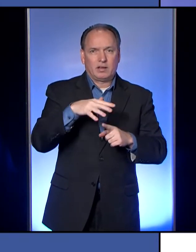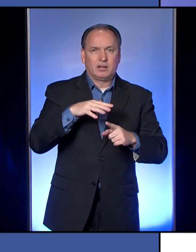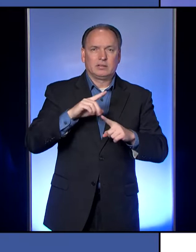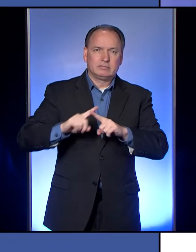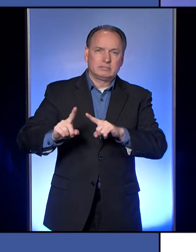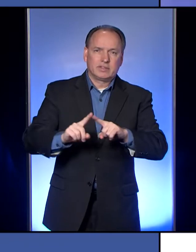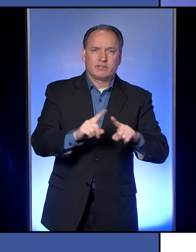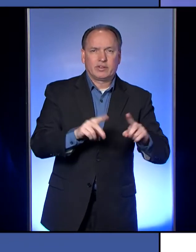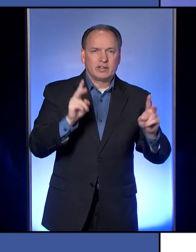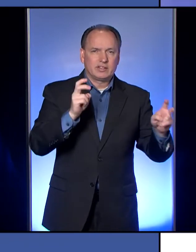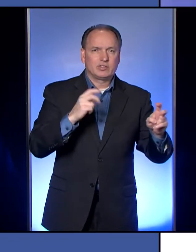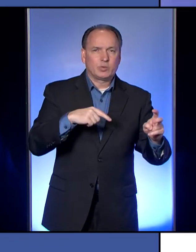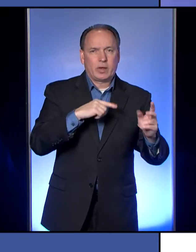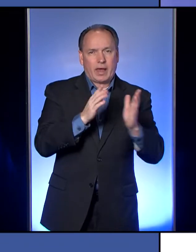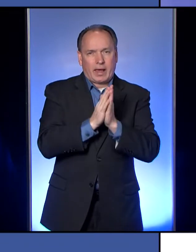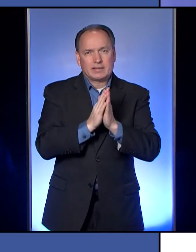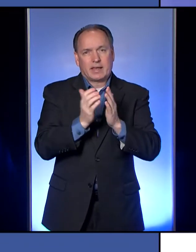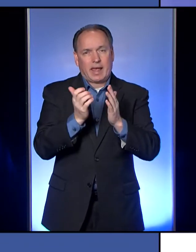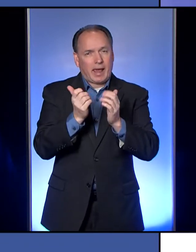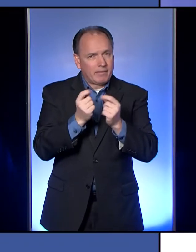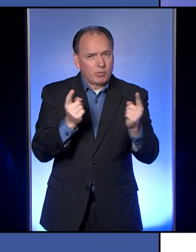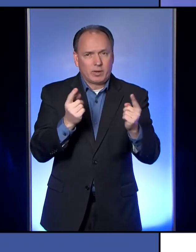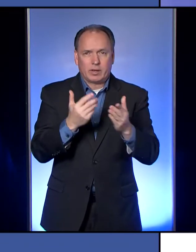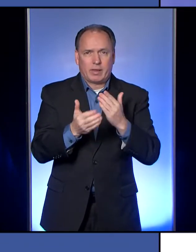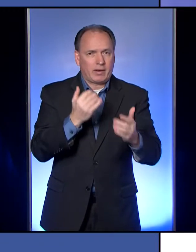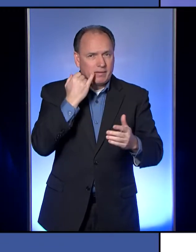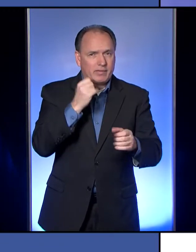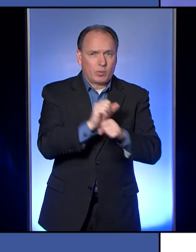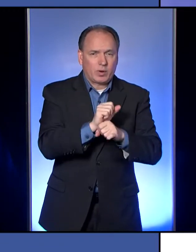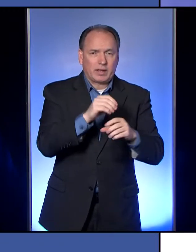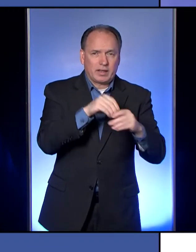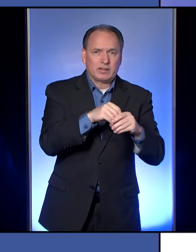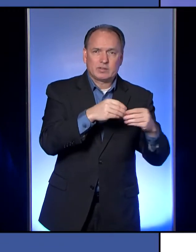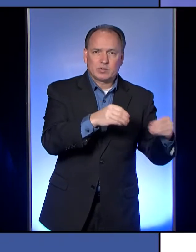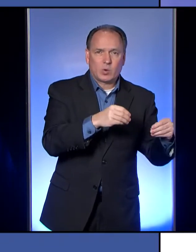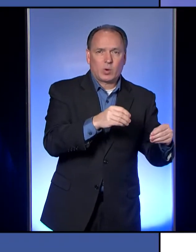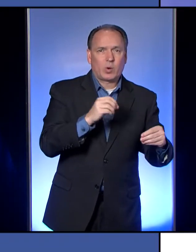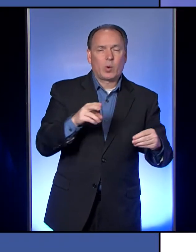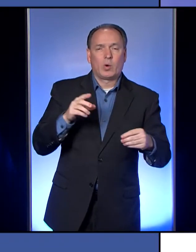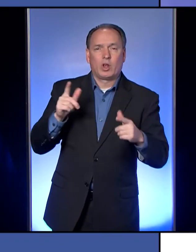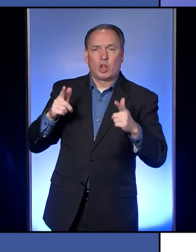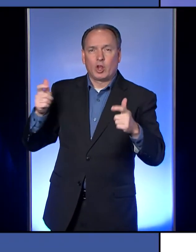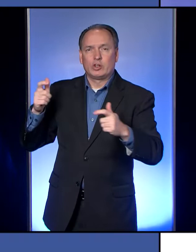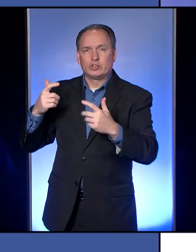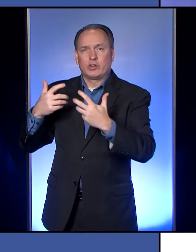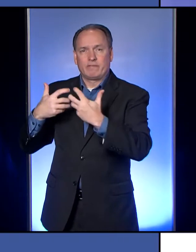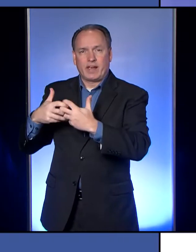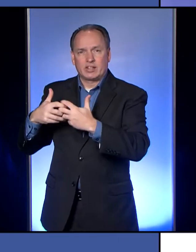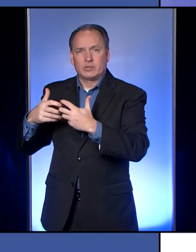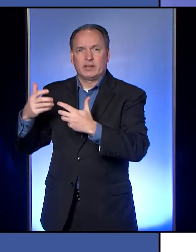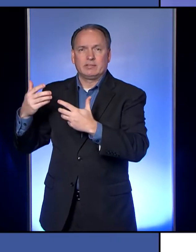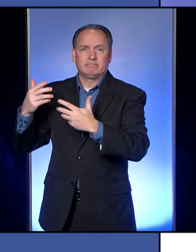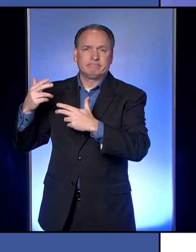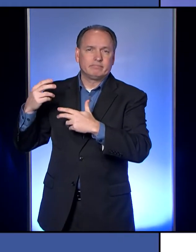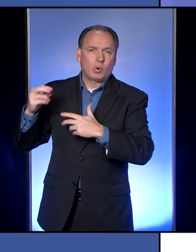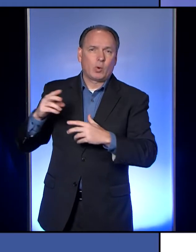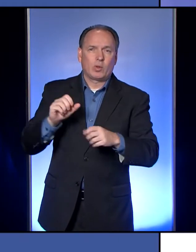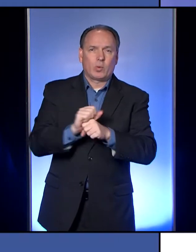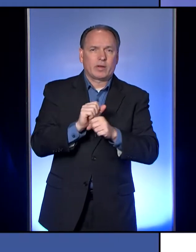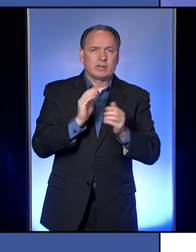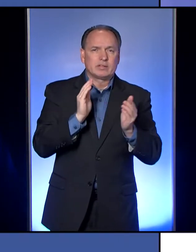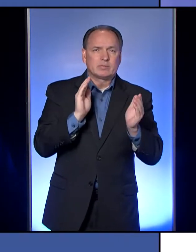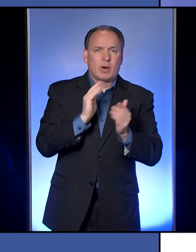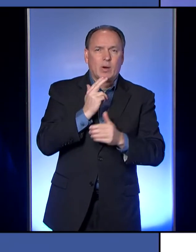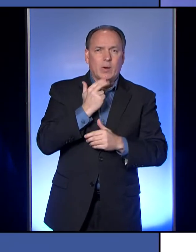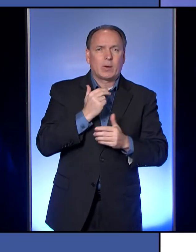of issues that we ask every person, whether they work in a store or whether they work in a larger factory or whether they work in a very small